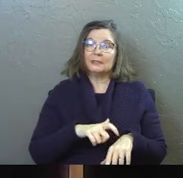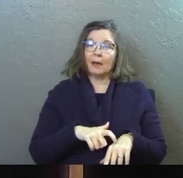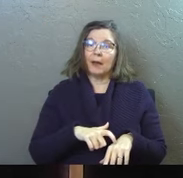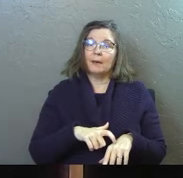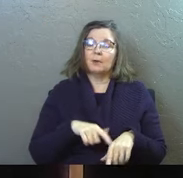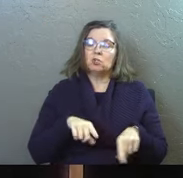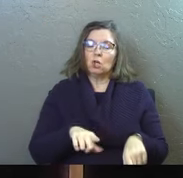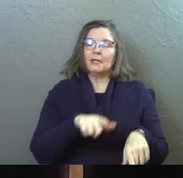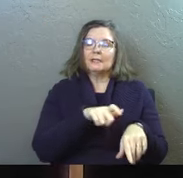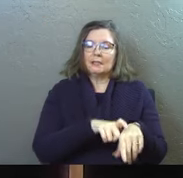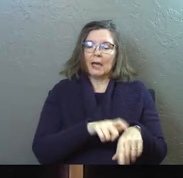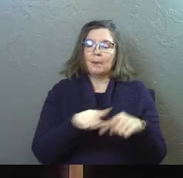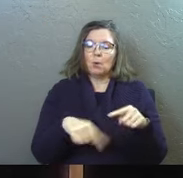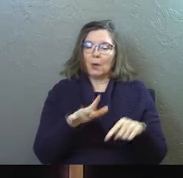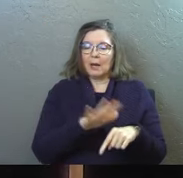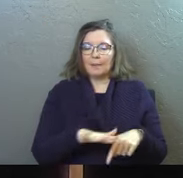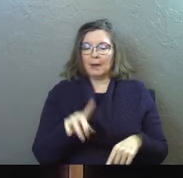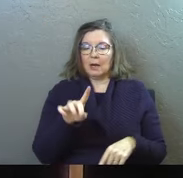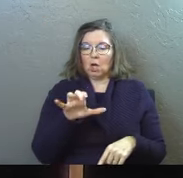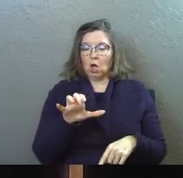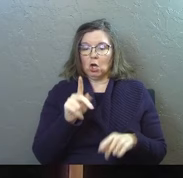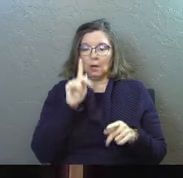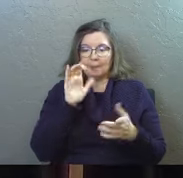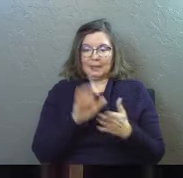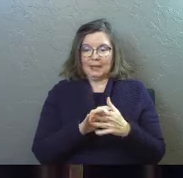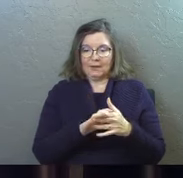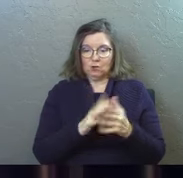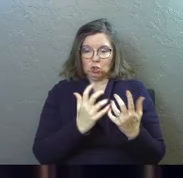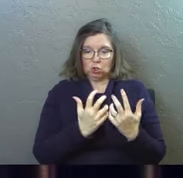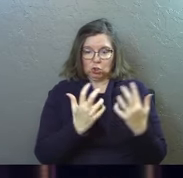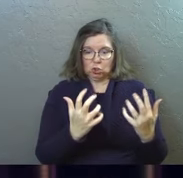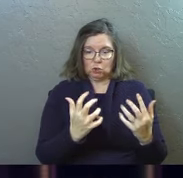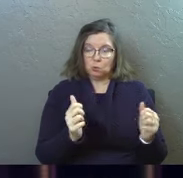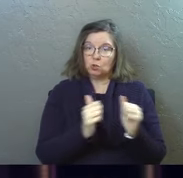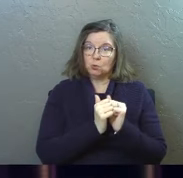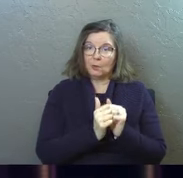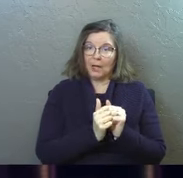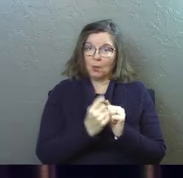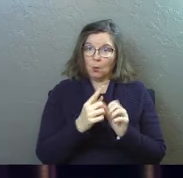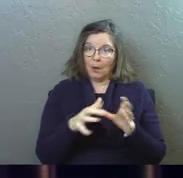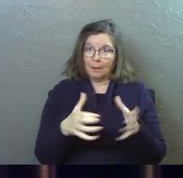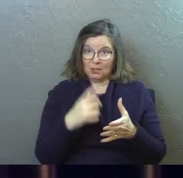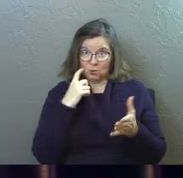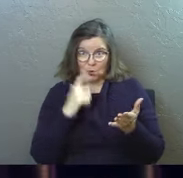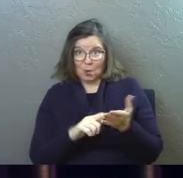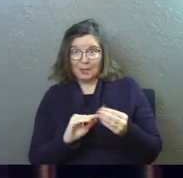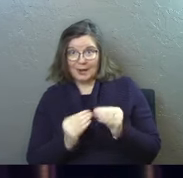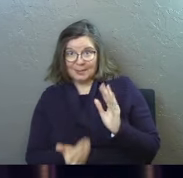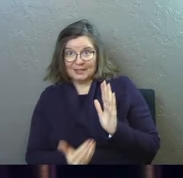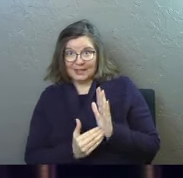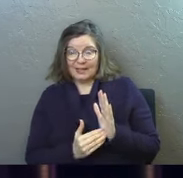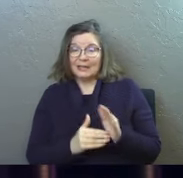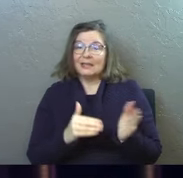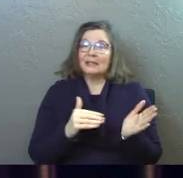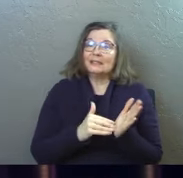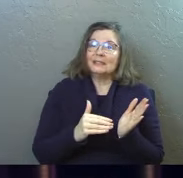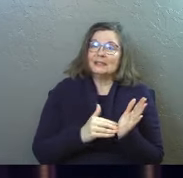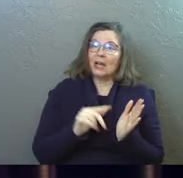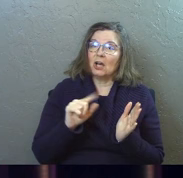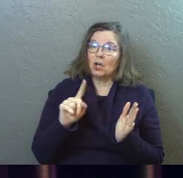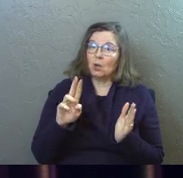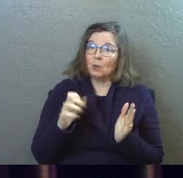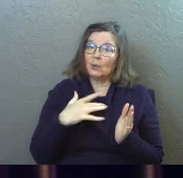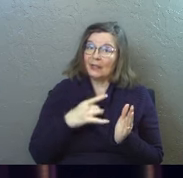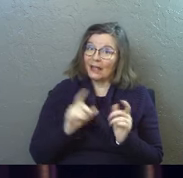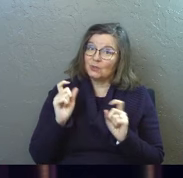100 believers were together in one place, notice the numbers again. Dr. Luke likes